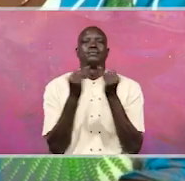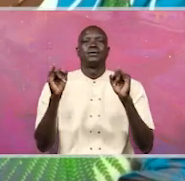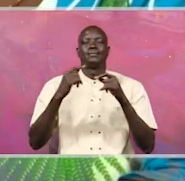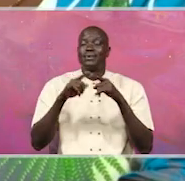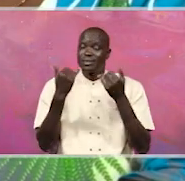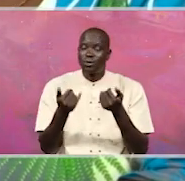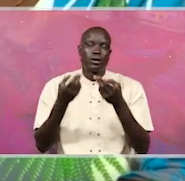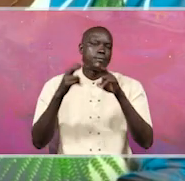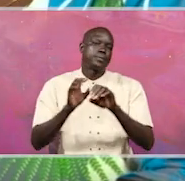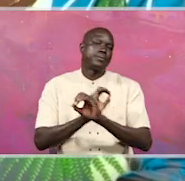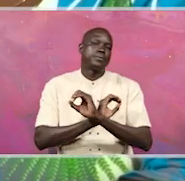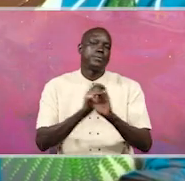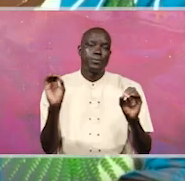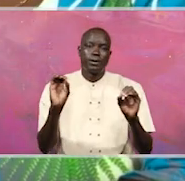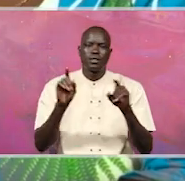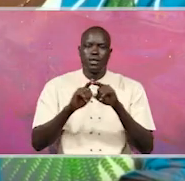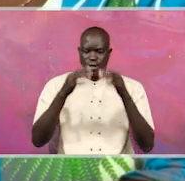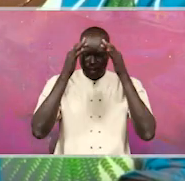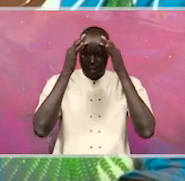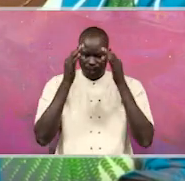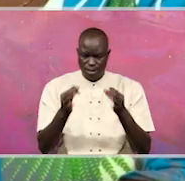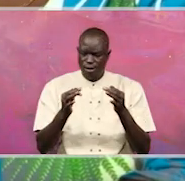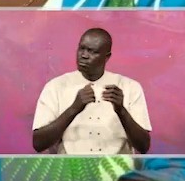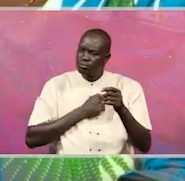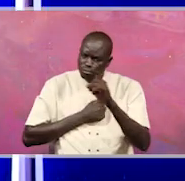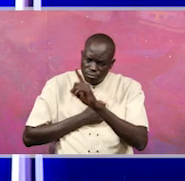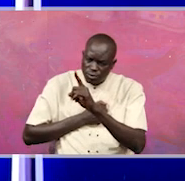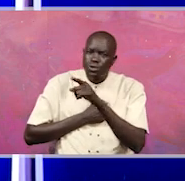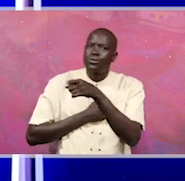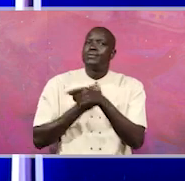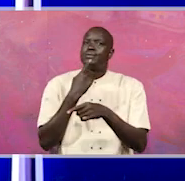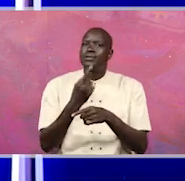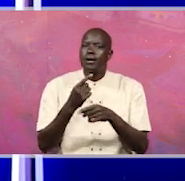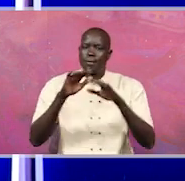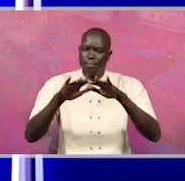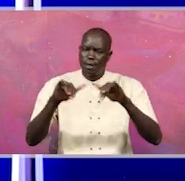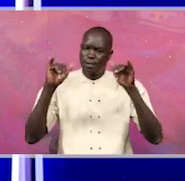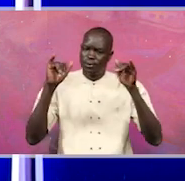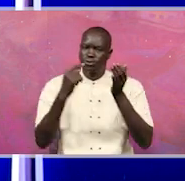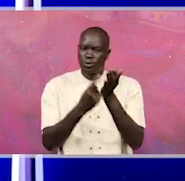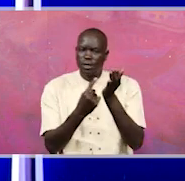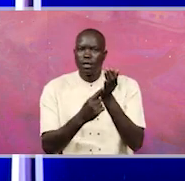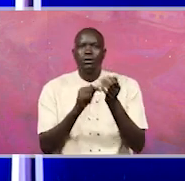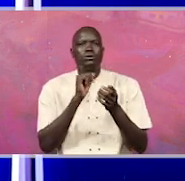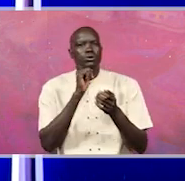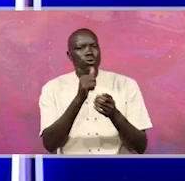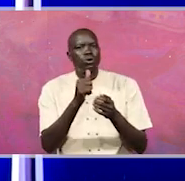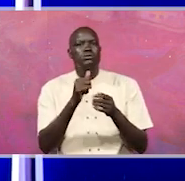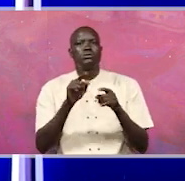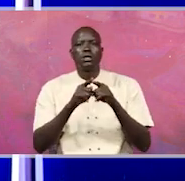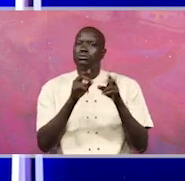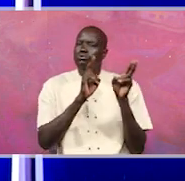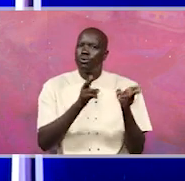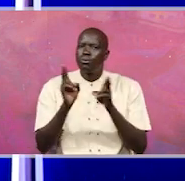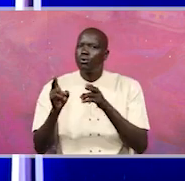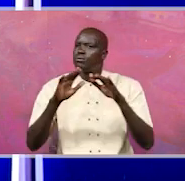that is not what we see. And also the decisions made by Parliament... Honorable Sege, you're saying that the Parliament of Uganda is not a normal